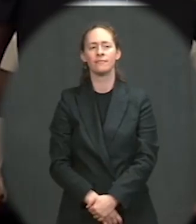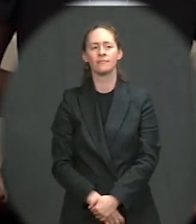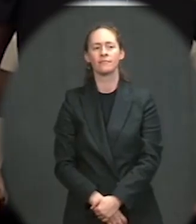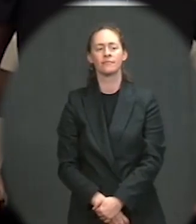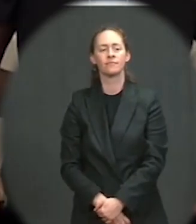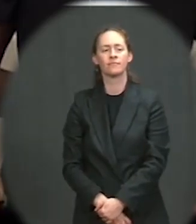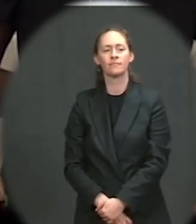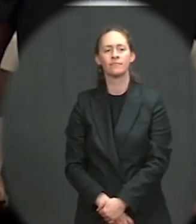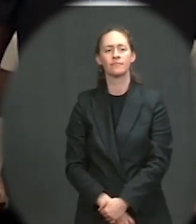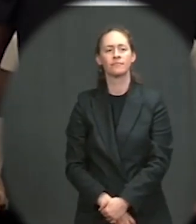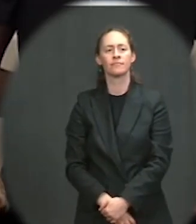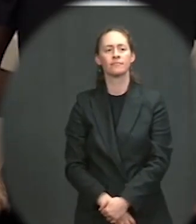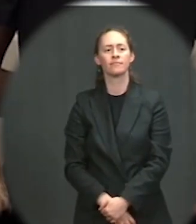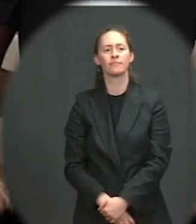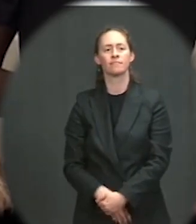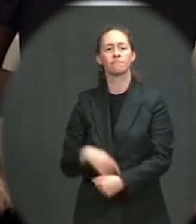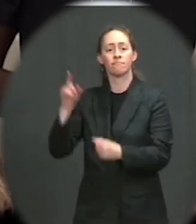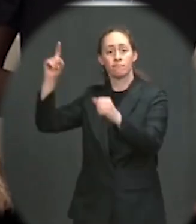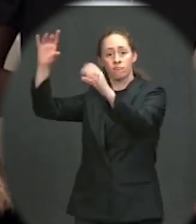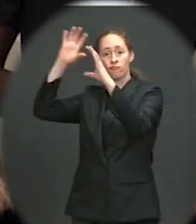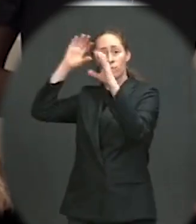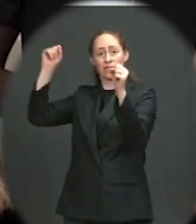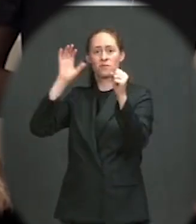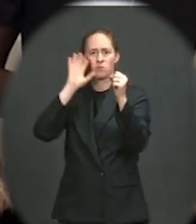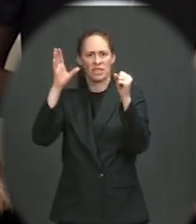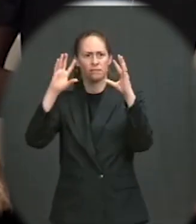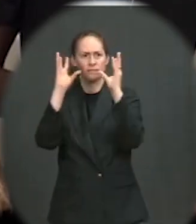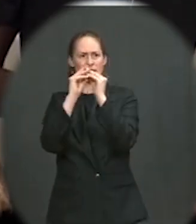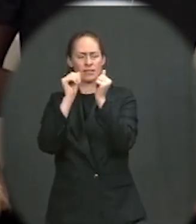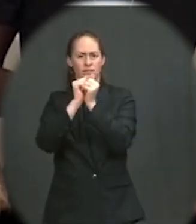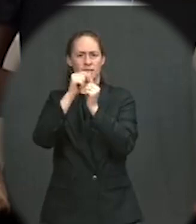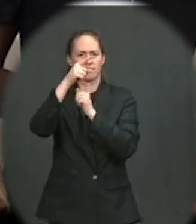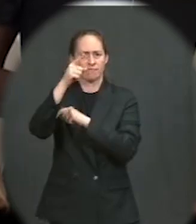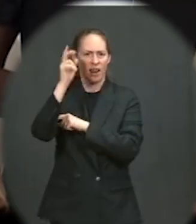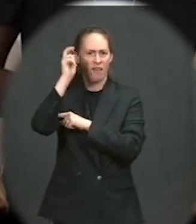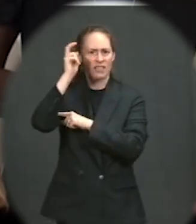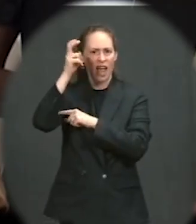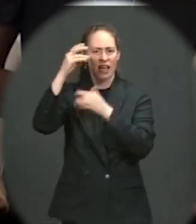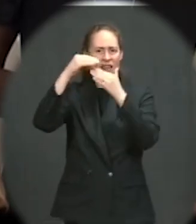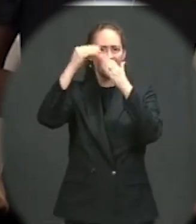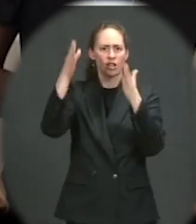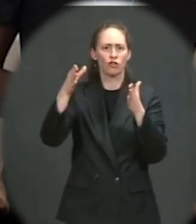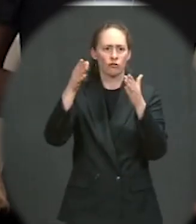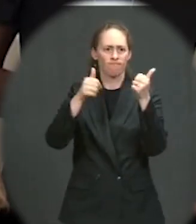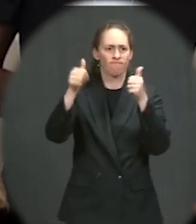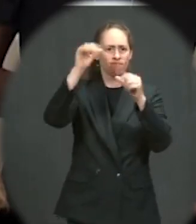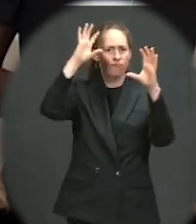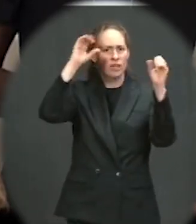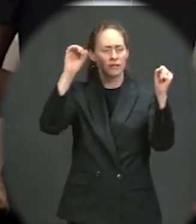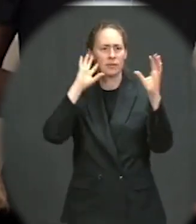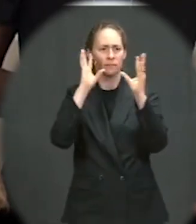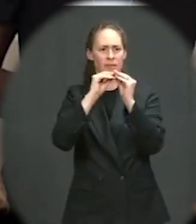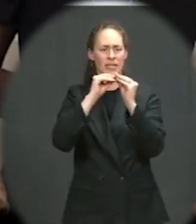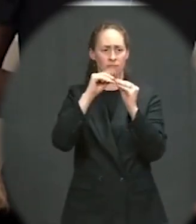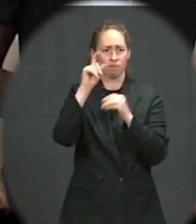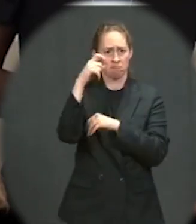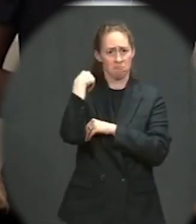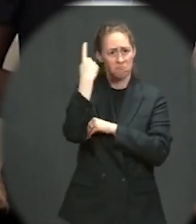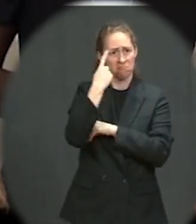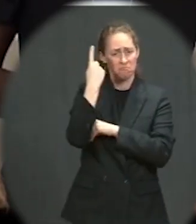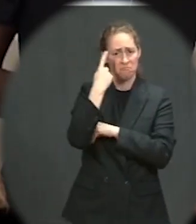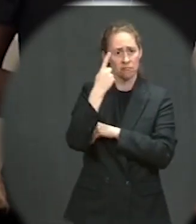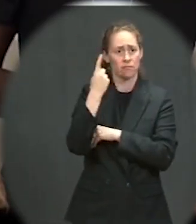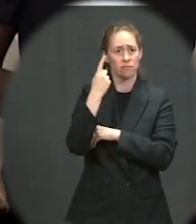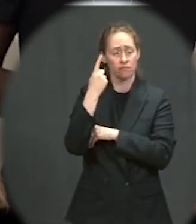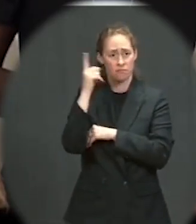all over Afghanistan, do you think that President Biden committed to a stronger, long-term support